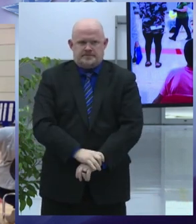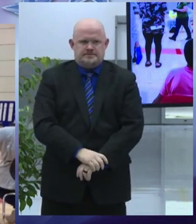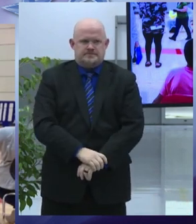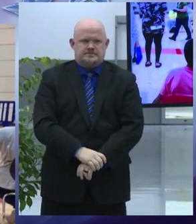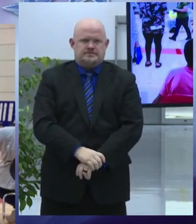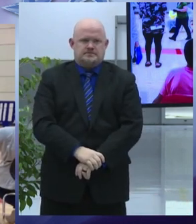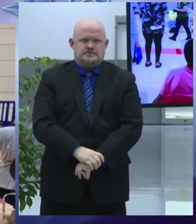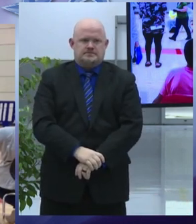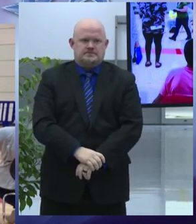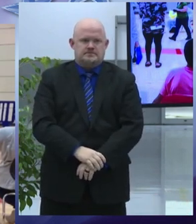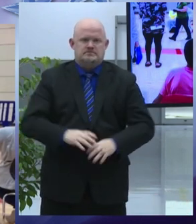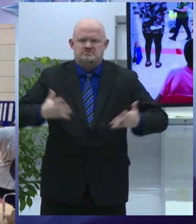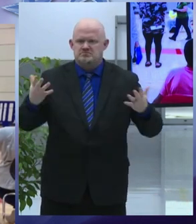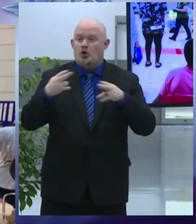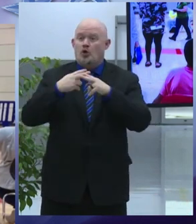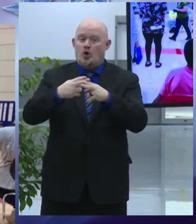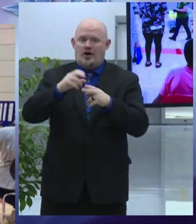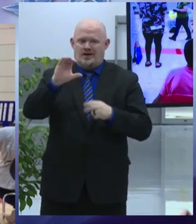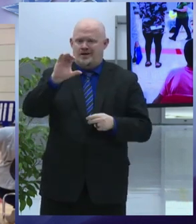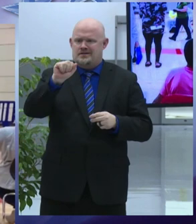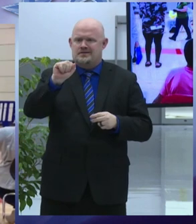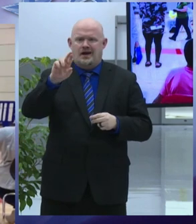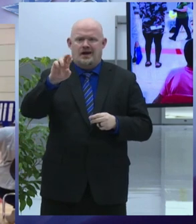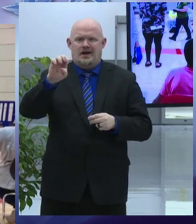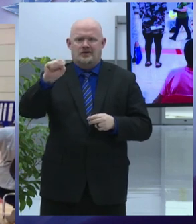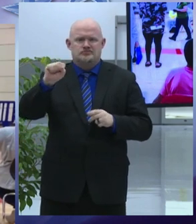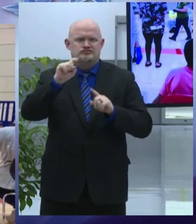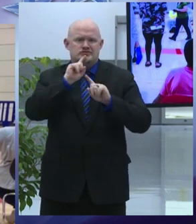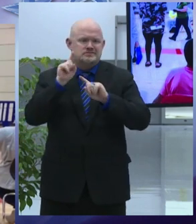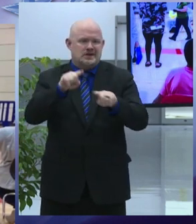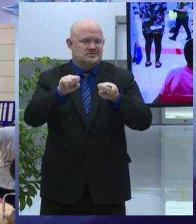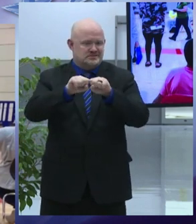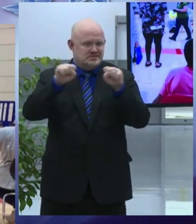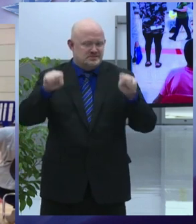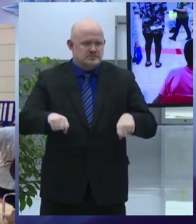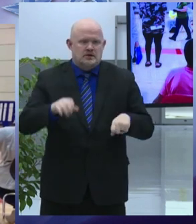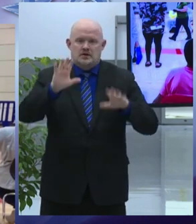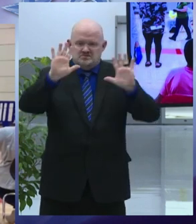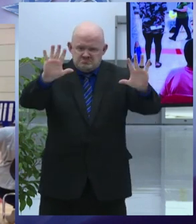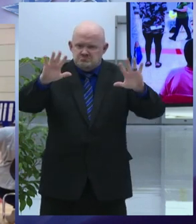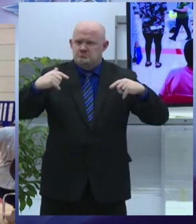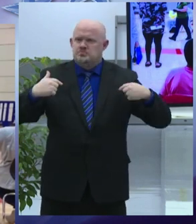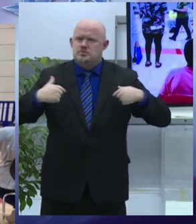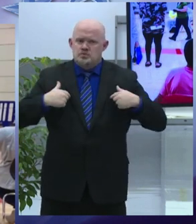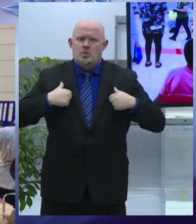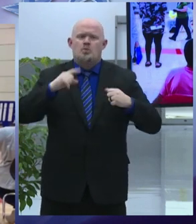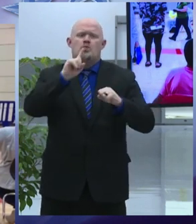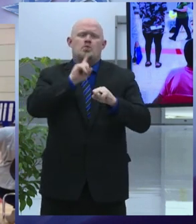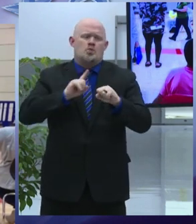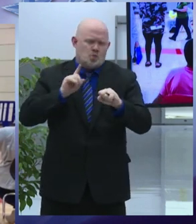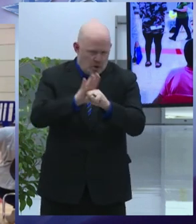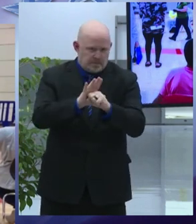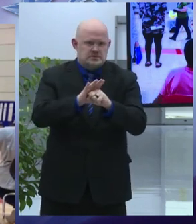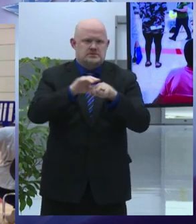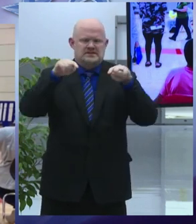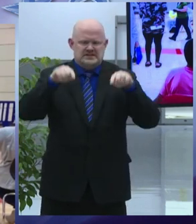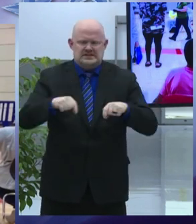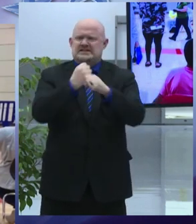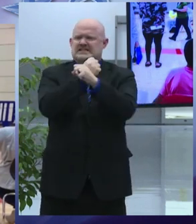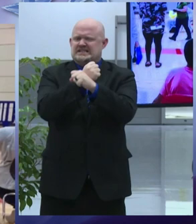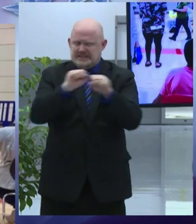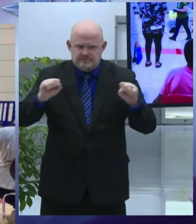i am confident this innovative partnership conceived and led by seiu will save more lives and help us exit the pandemic sooner